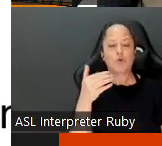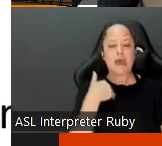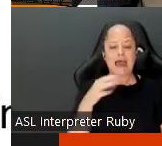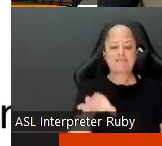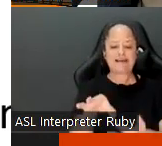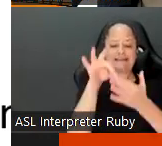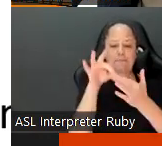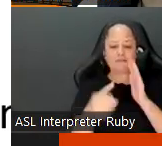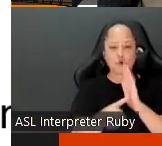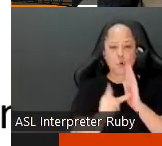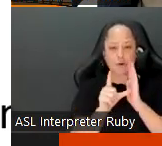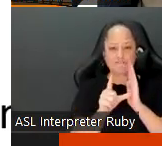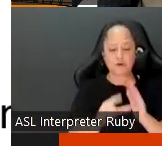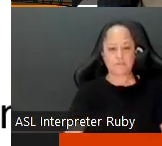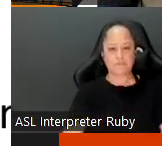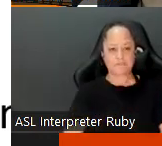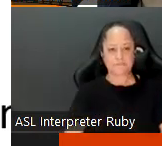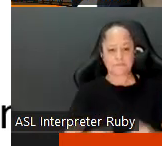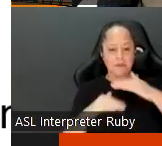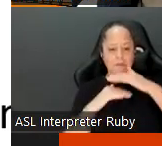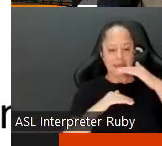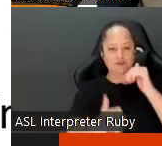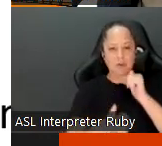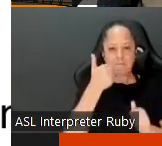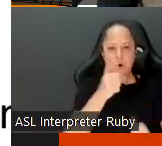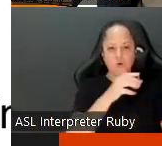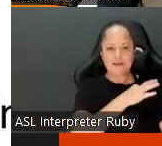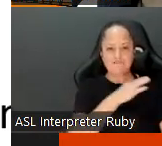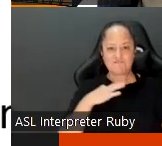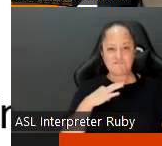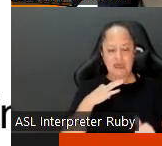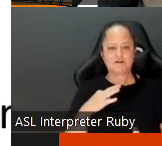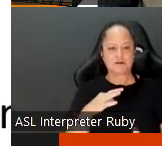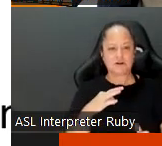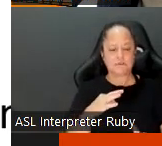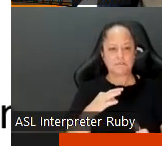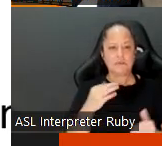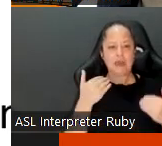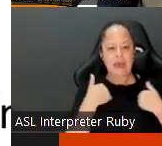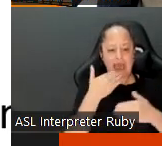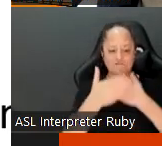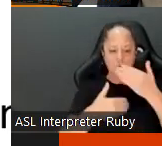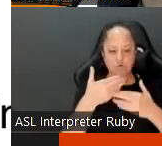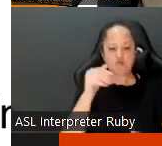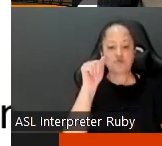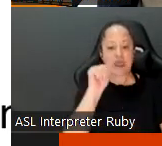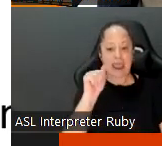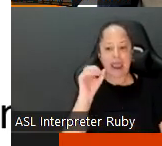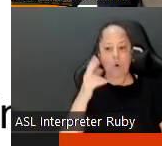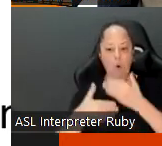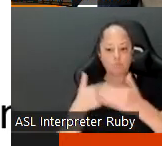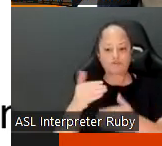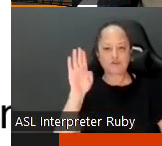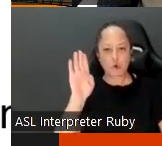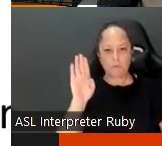special review but basically the majority of our faculty undergo a procedure a or b review